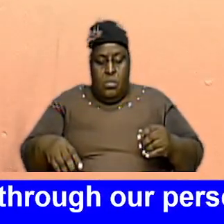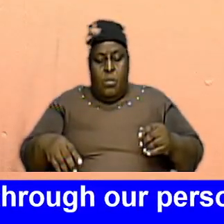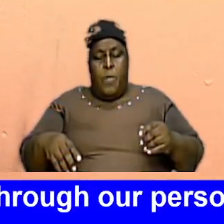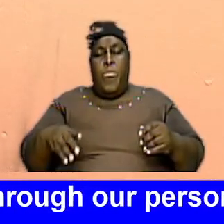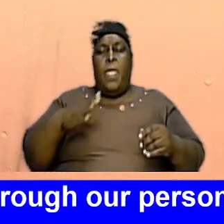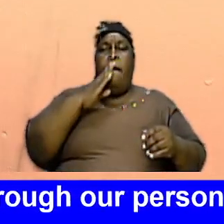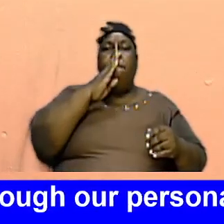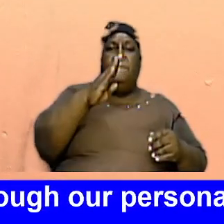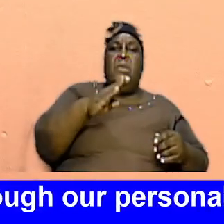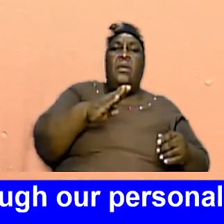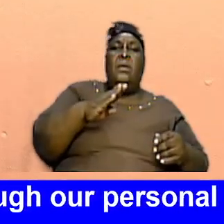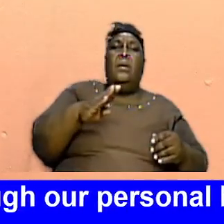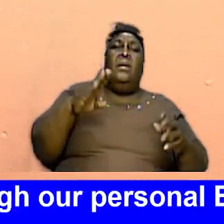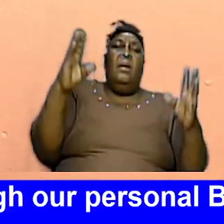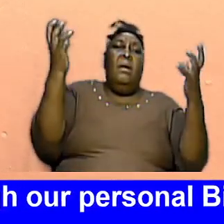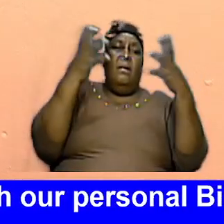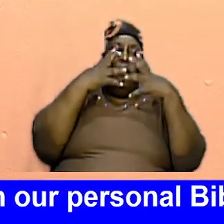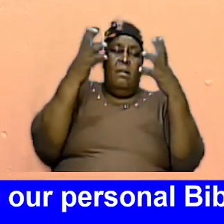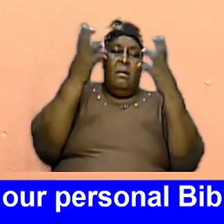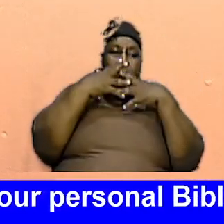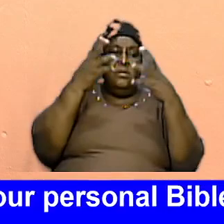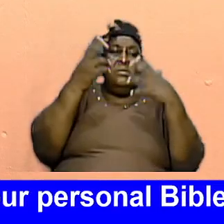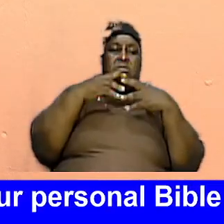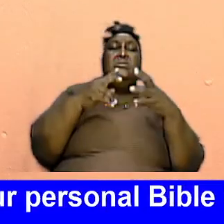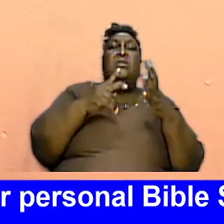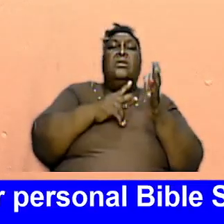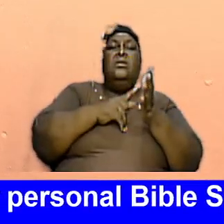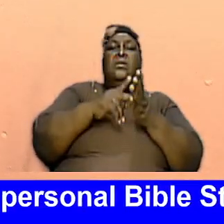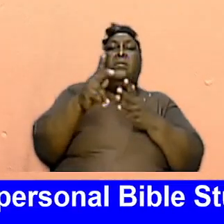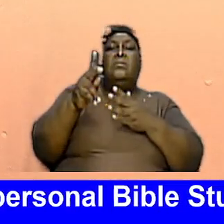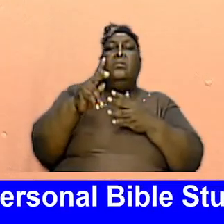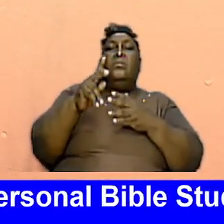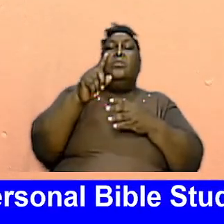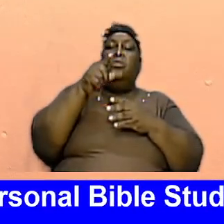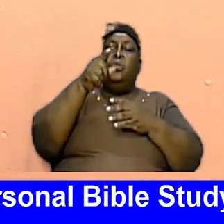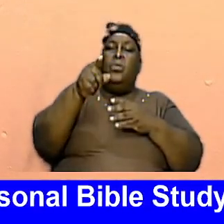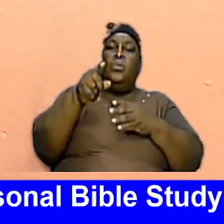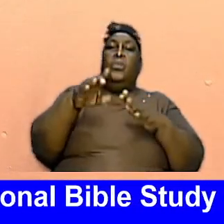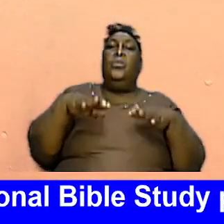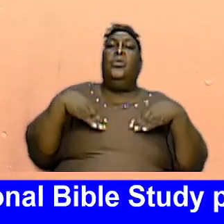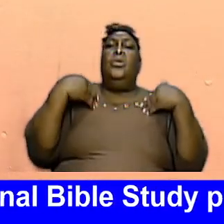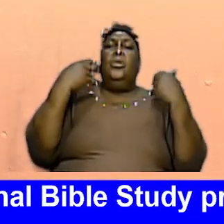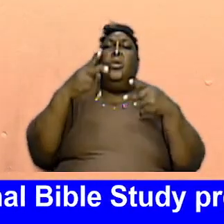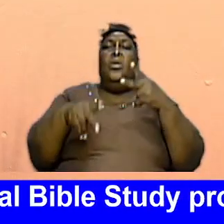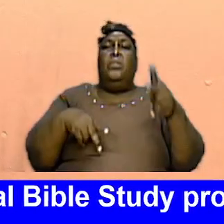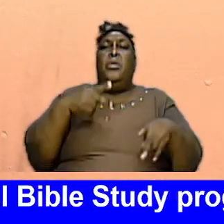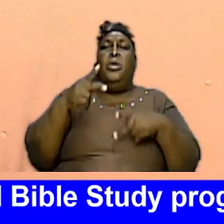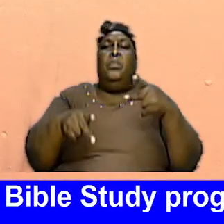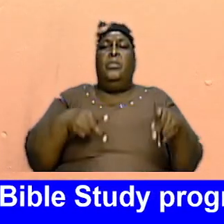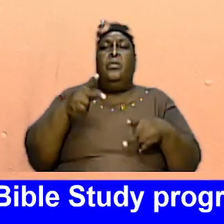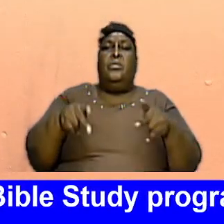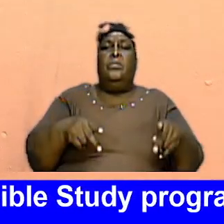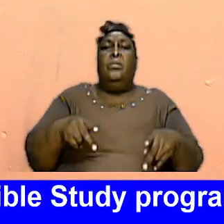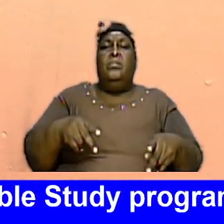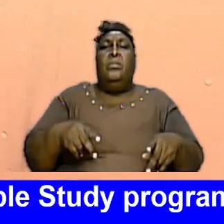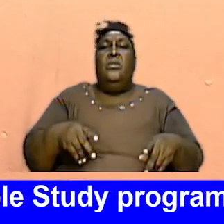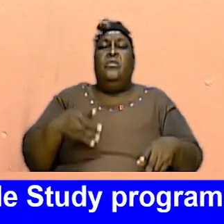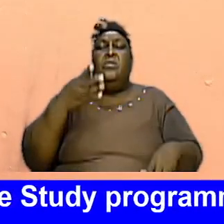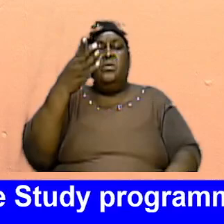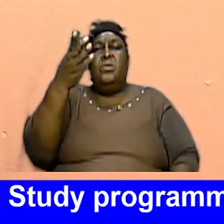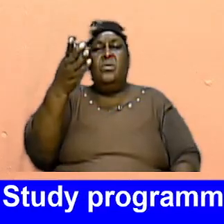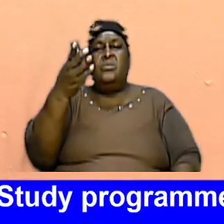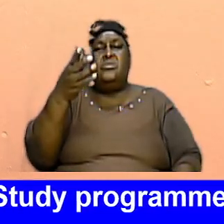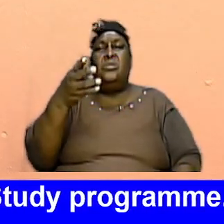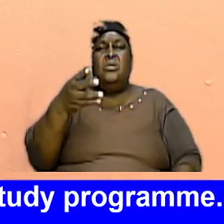Going To Be An Awesome Presentation With You Youngsters And Do Be A Part Of It And For Those